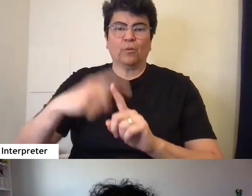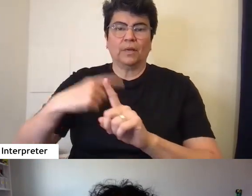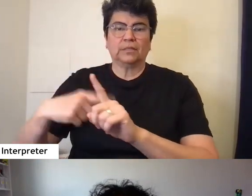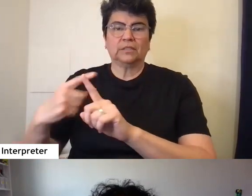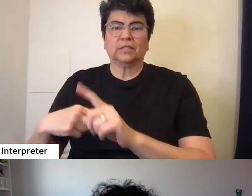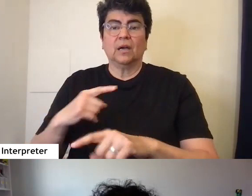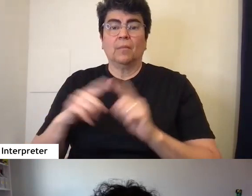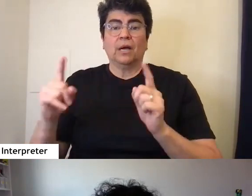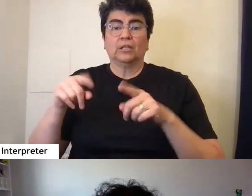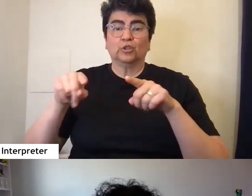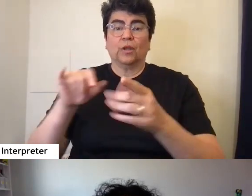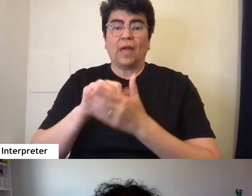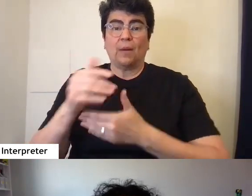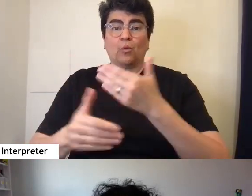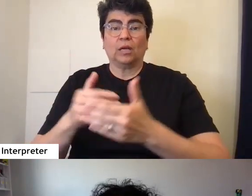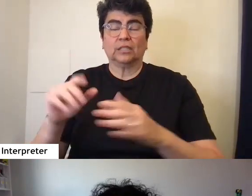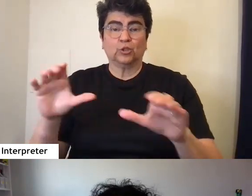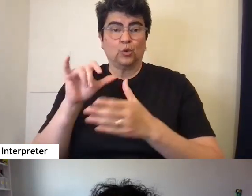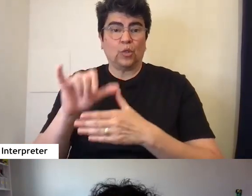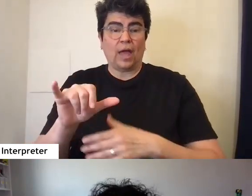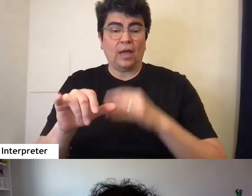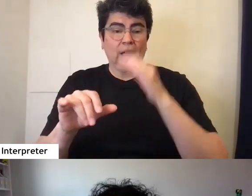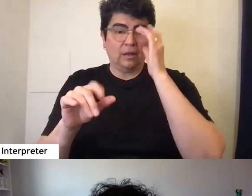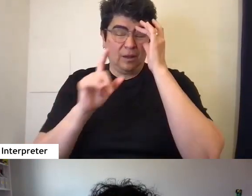but in the process of doing so it really.